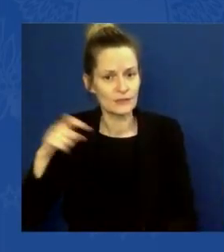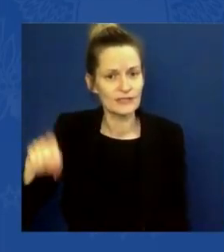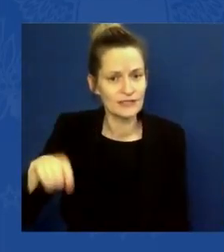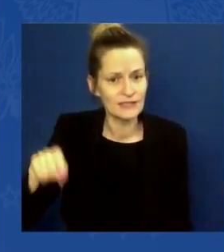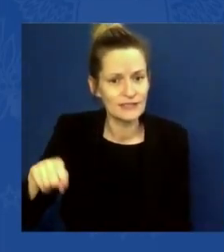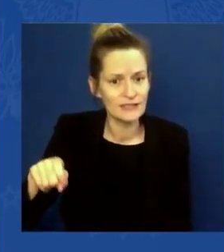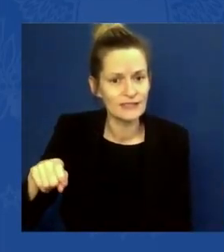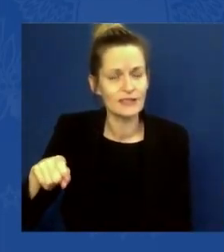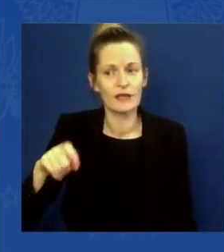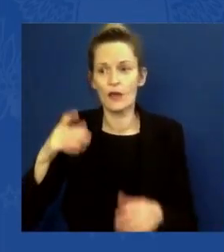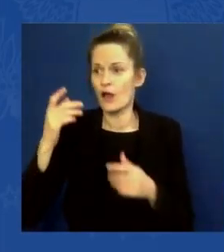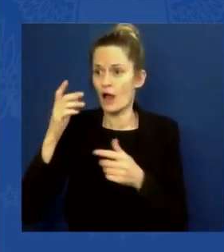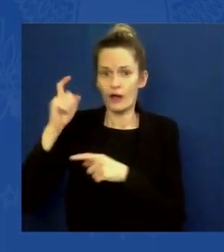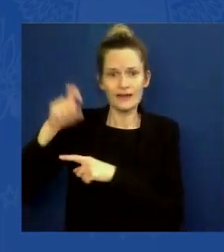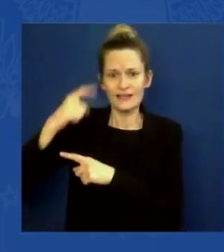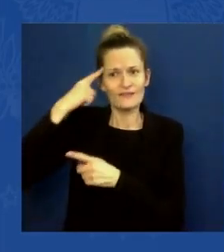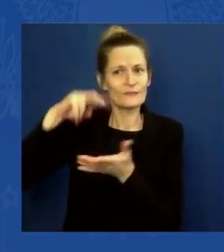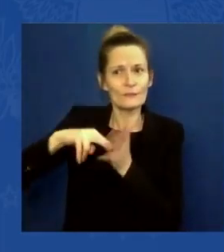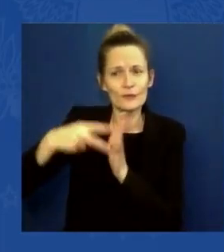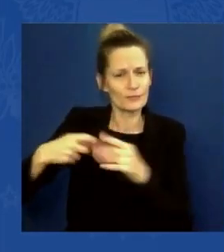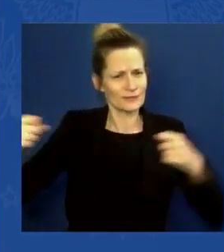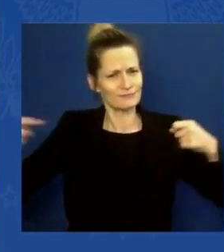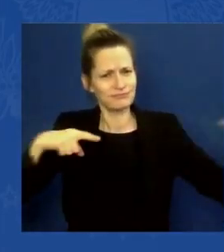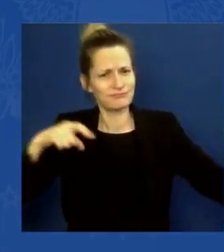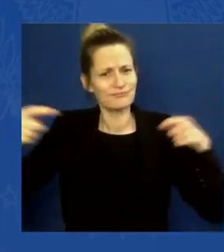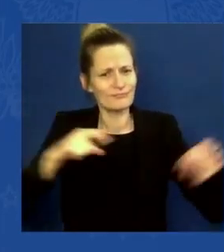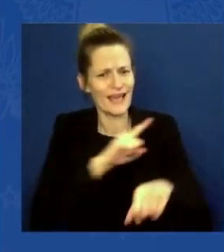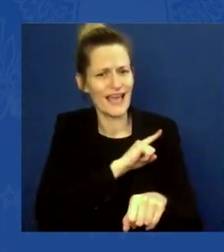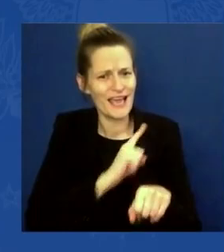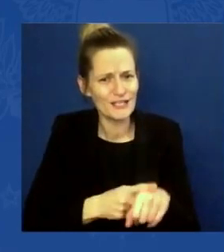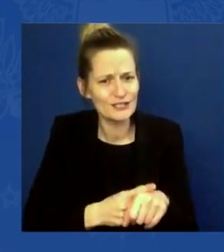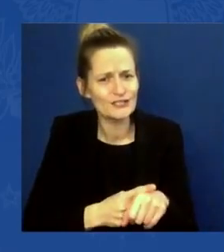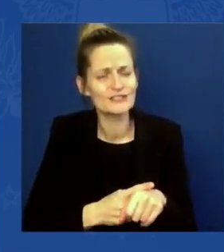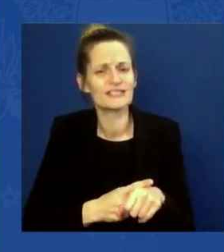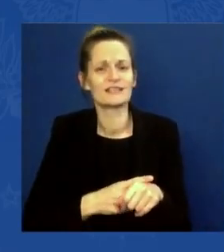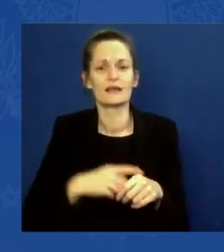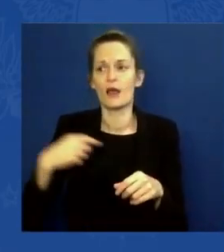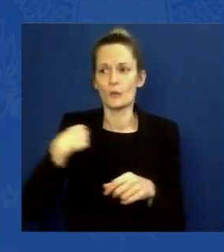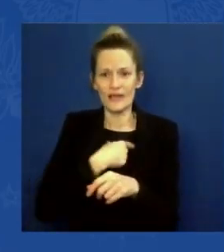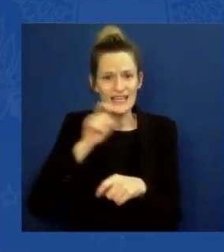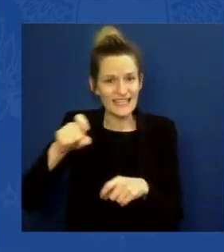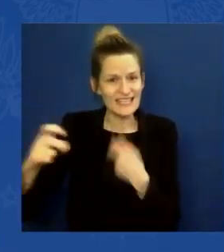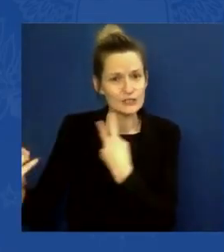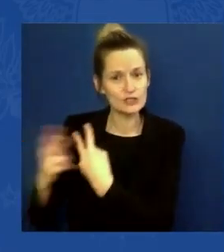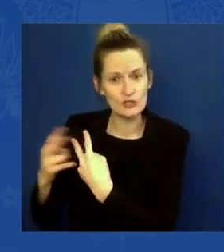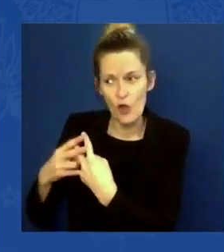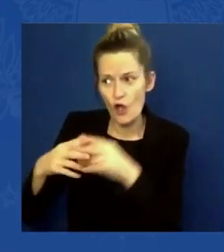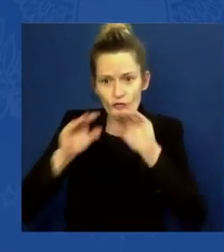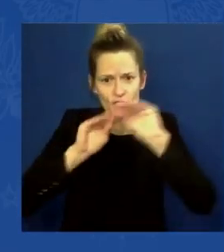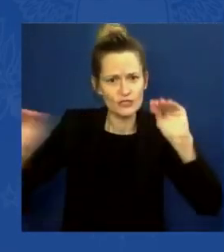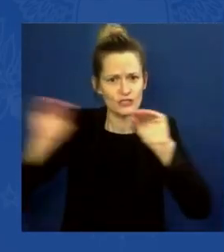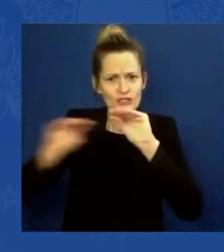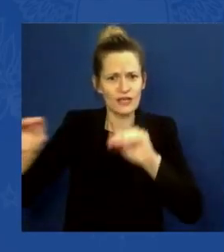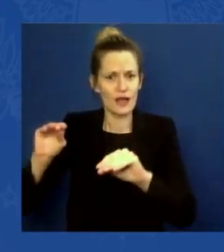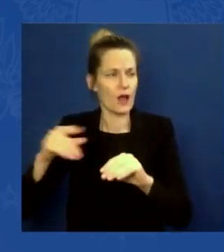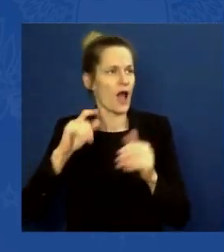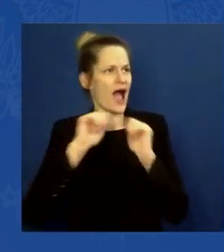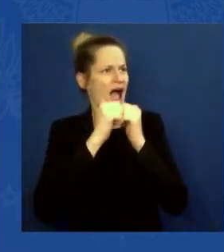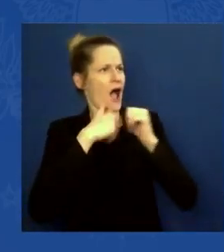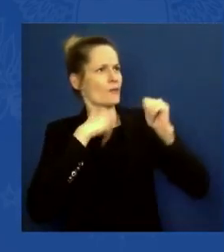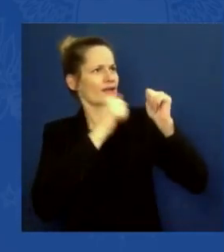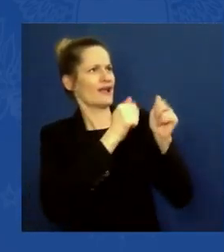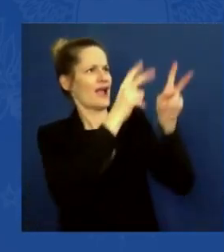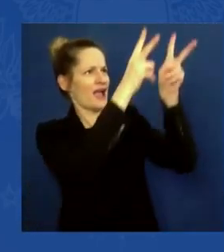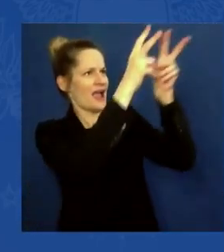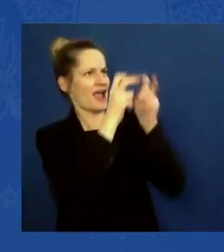using advanced batteries so we can hold on to surplus energy, generate it when the sun's not shining and the wind's not blowing. Right